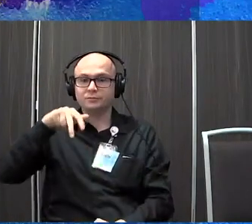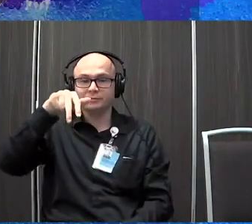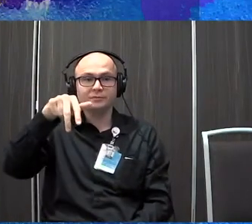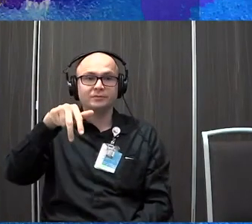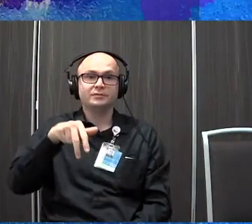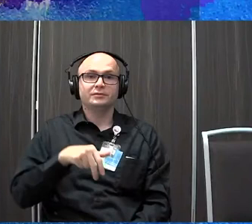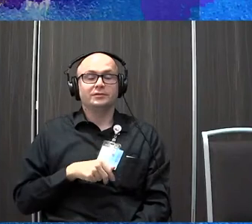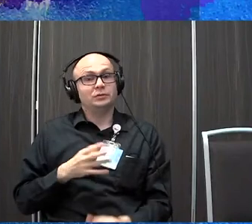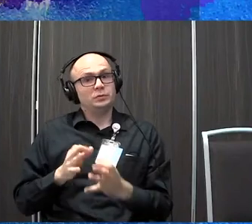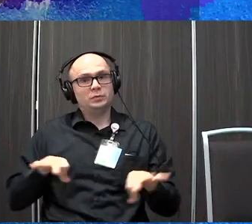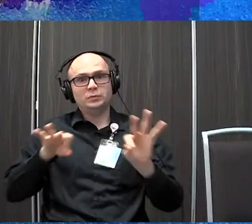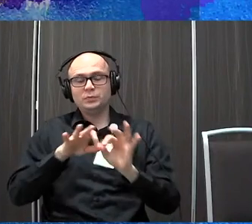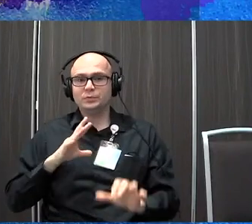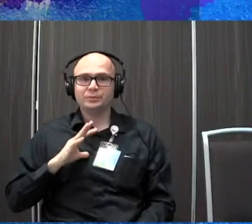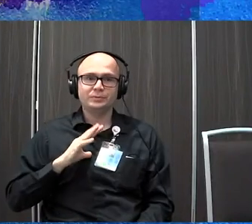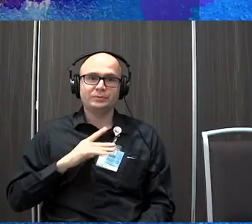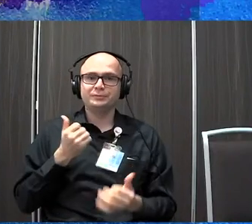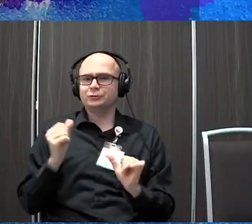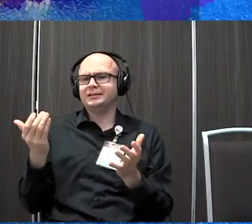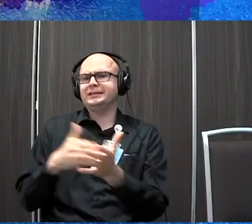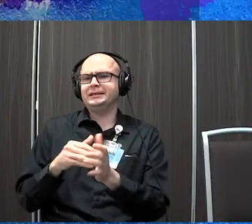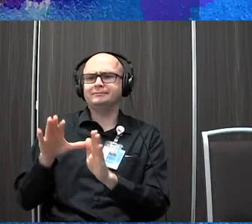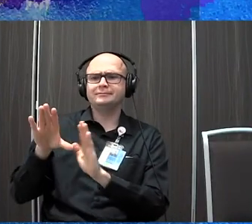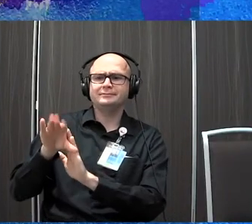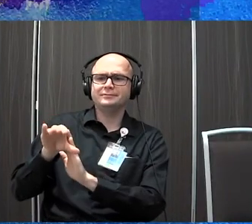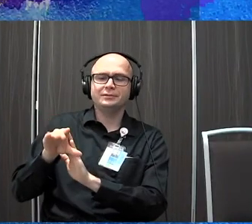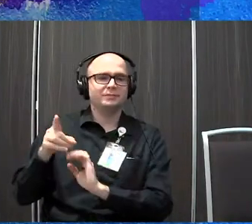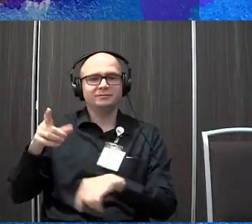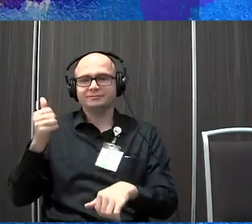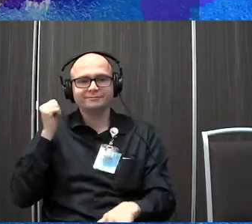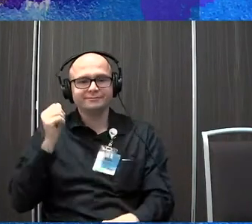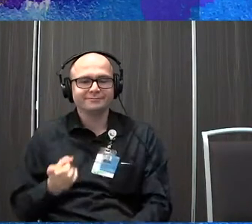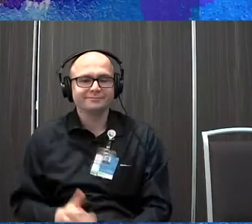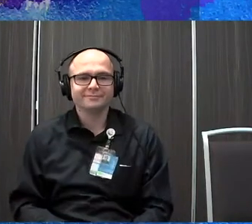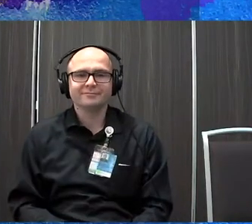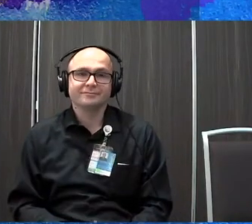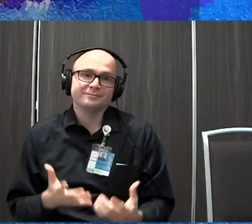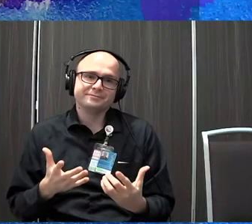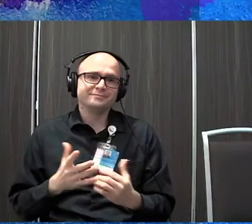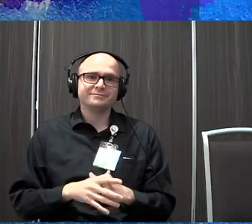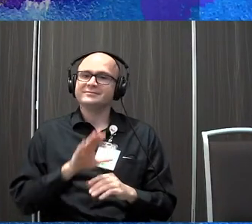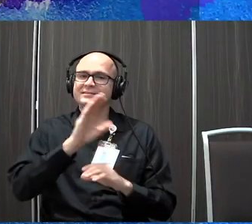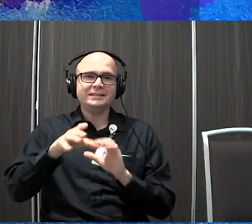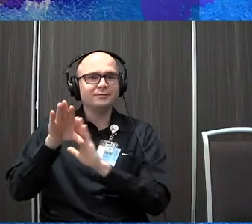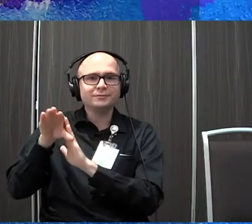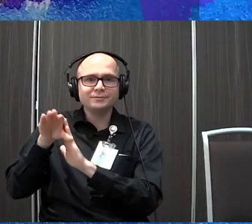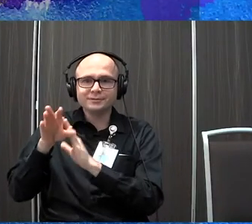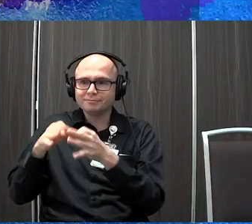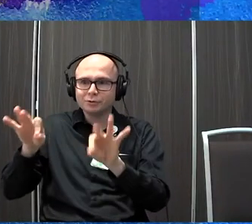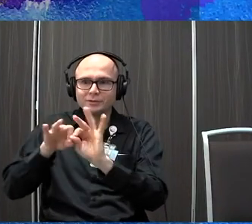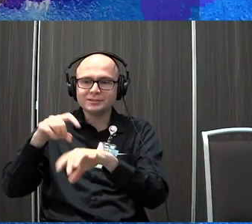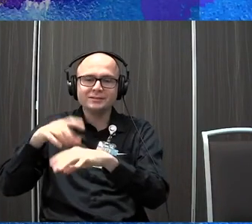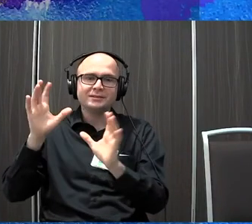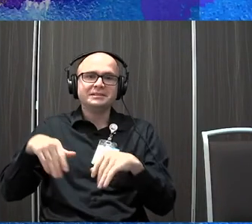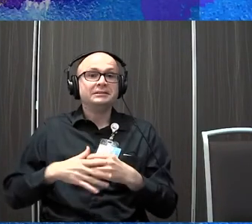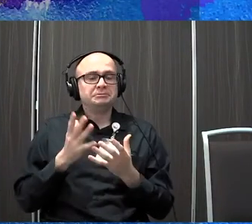that was a pretty big deal. And I tried to get him to do it again, to do, to catch it on video, but he wouldn't. So you never have your video when you need it, but it was